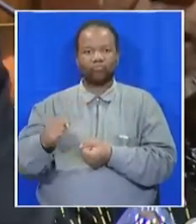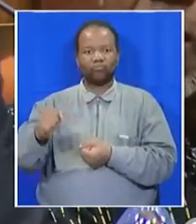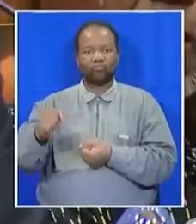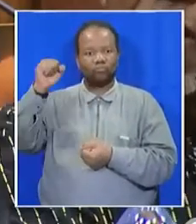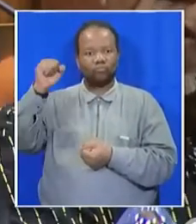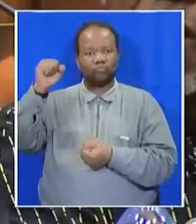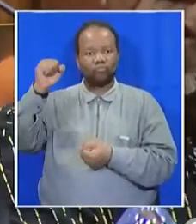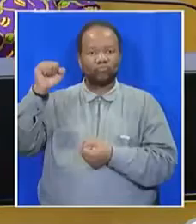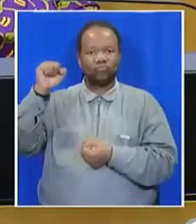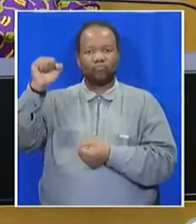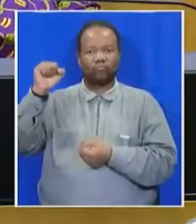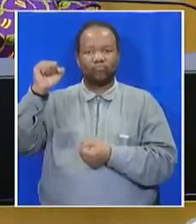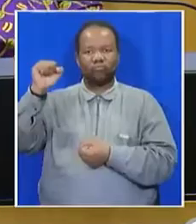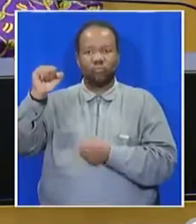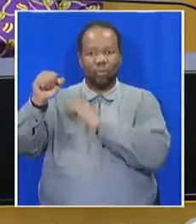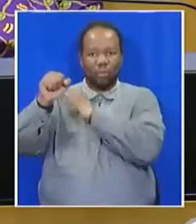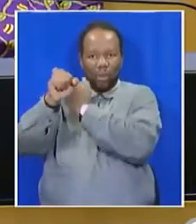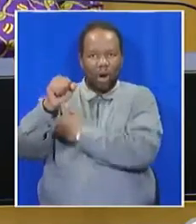his said, Amangla.